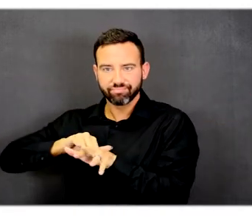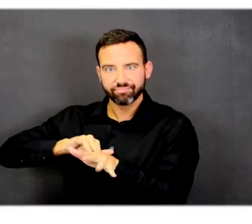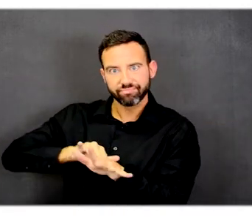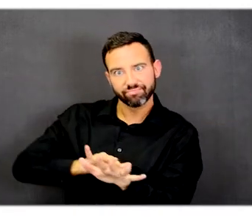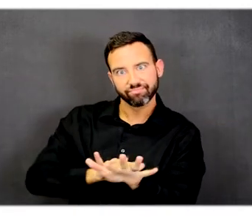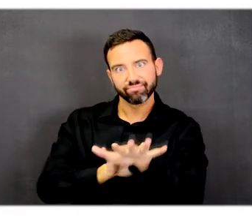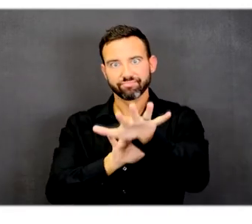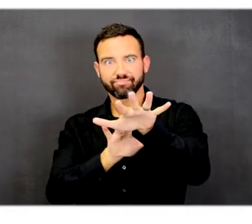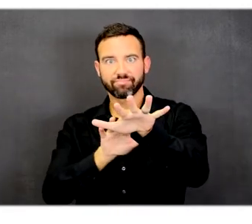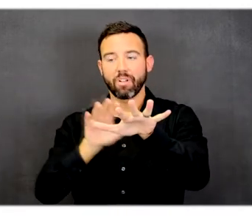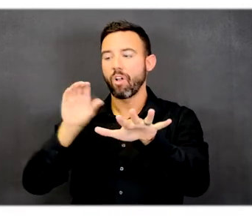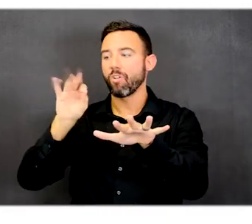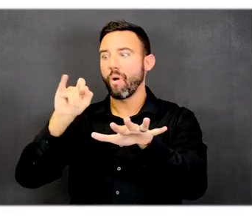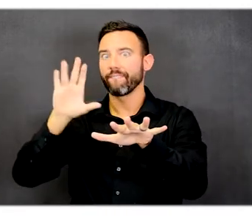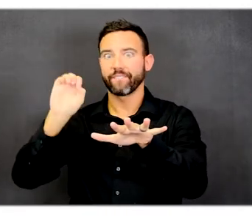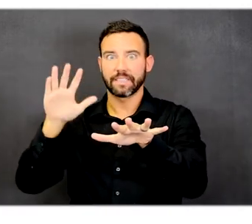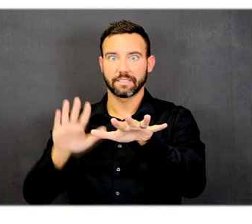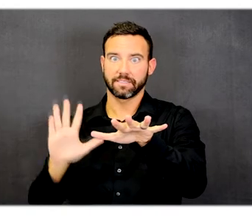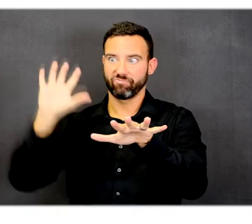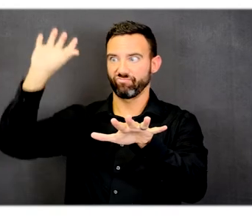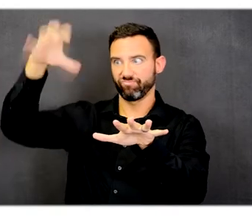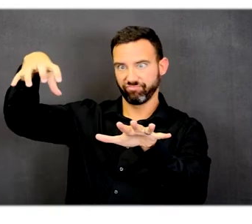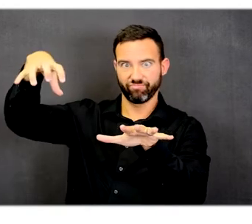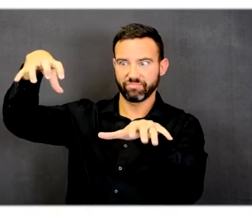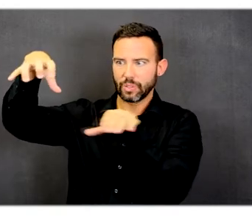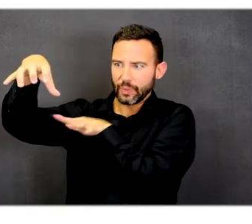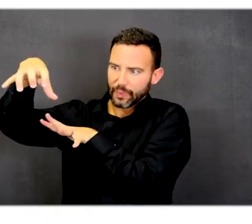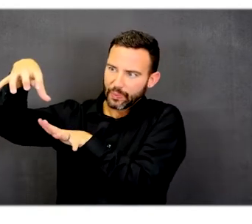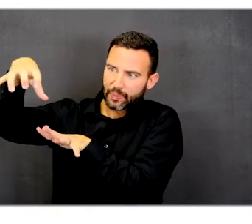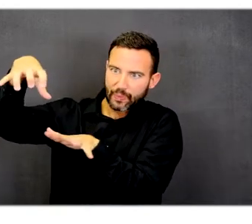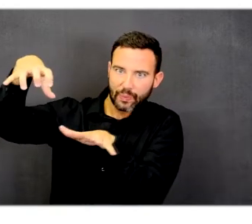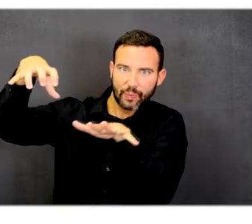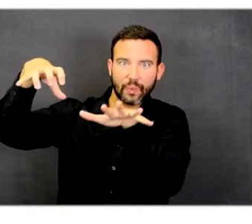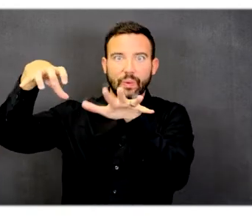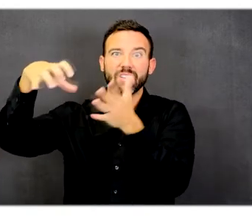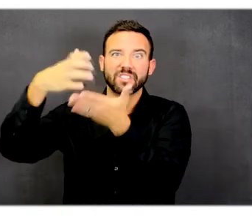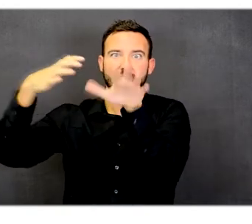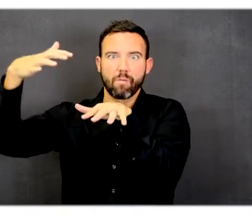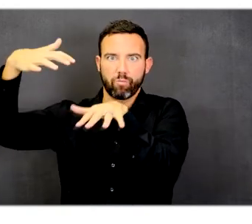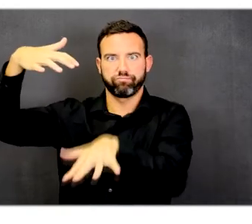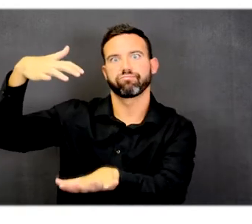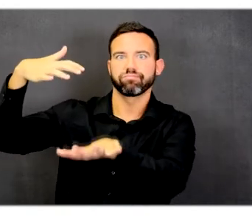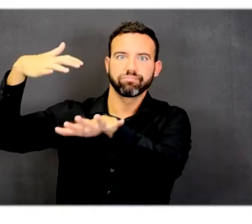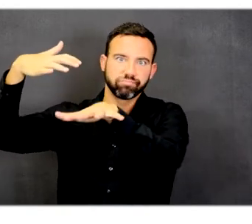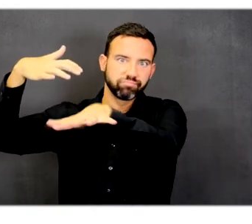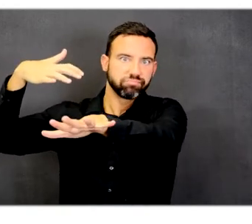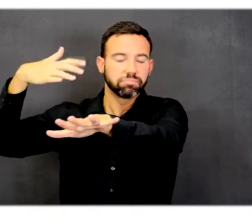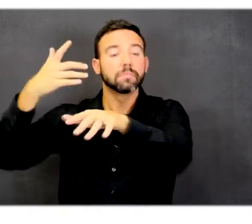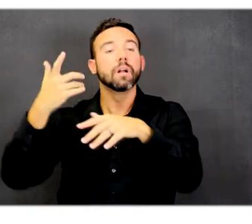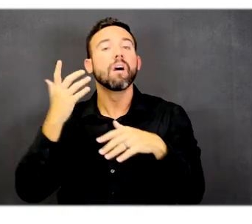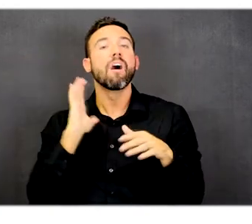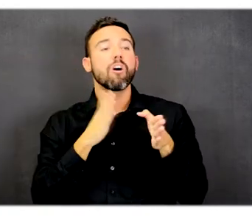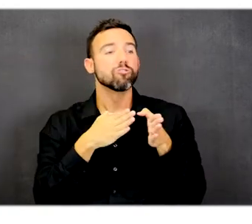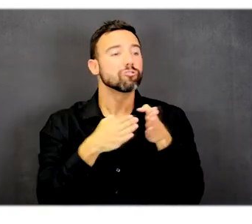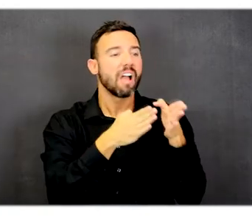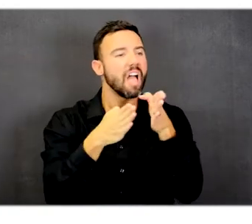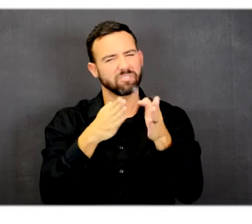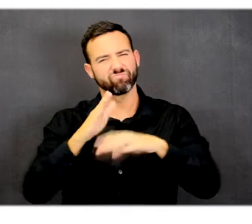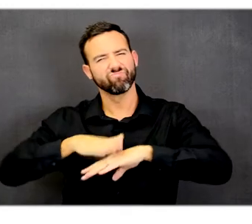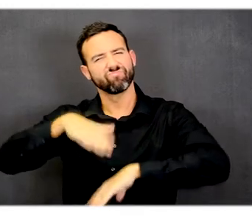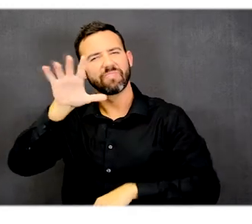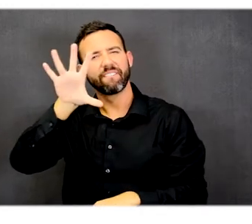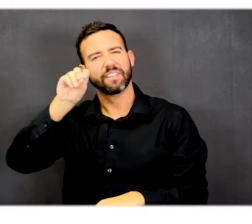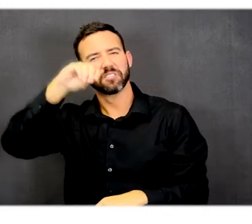Some of the drops are very dramatic. More than 50% of the trails are fully accessible. That is the overall